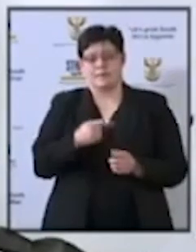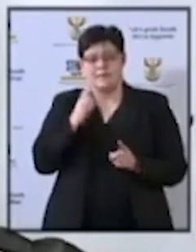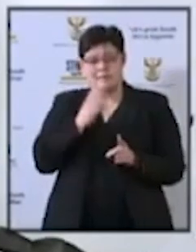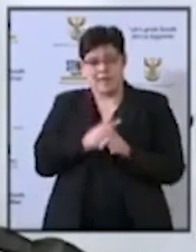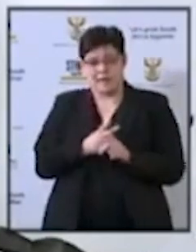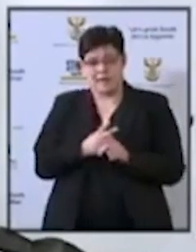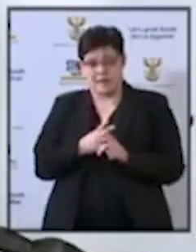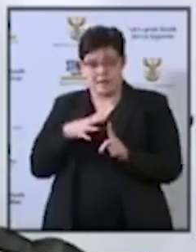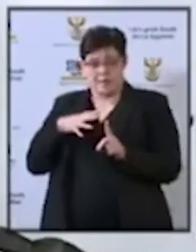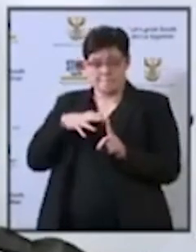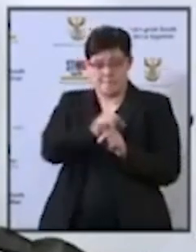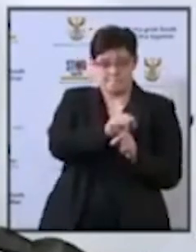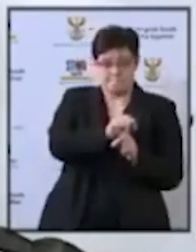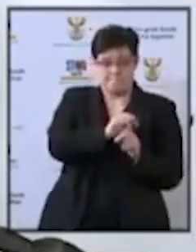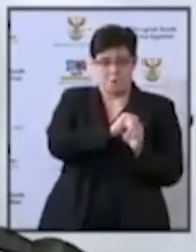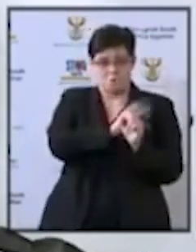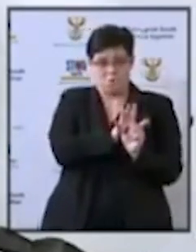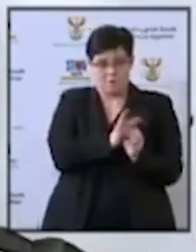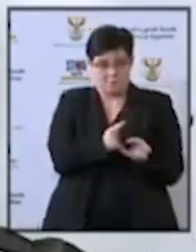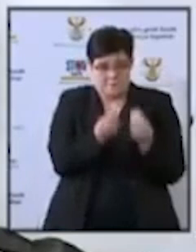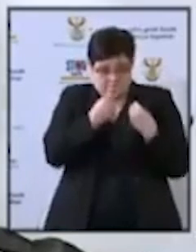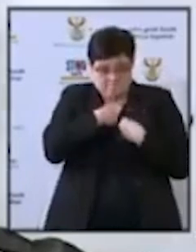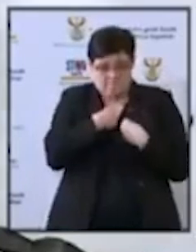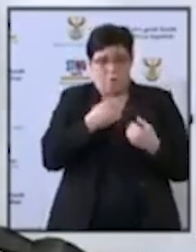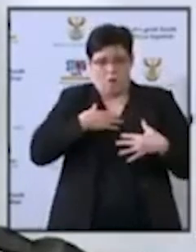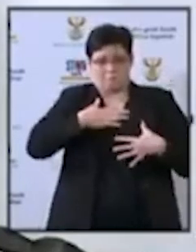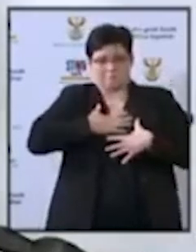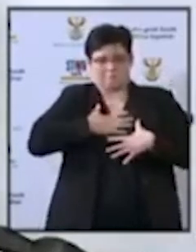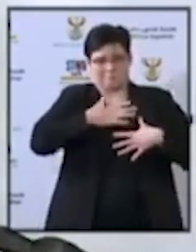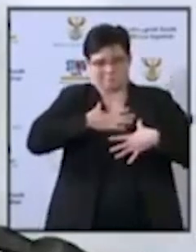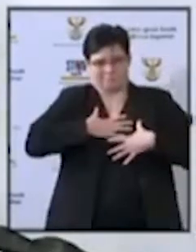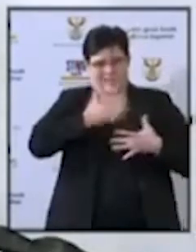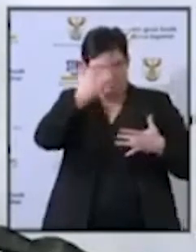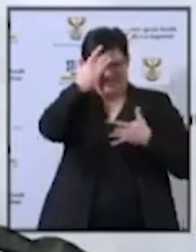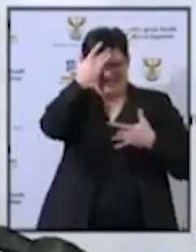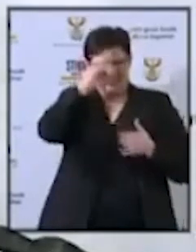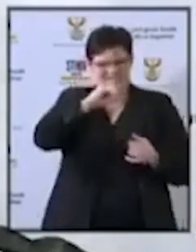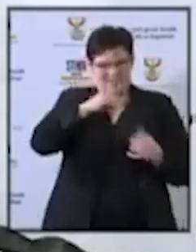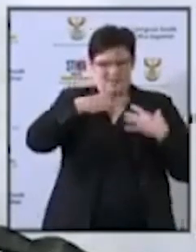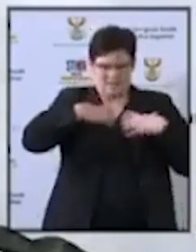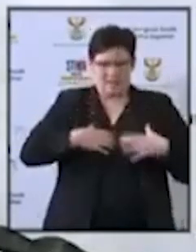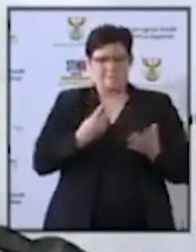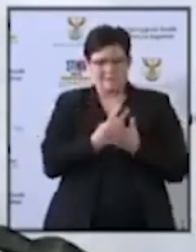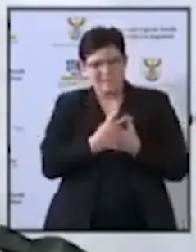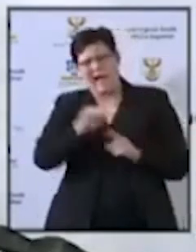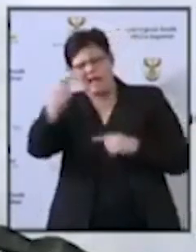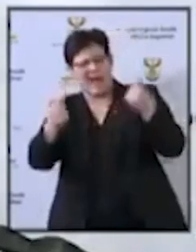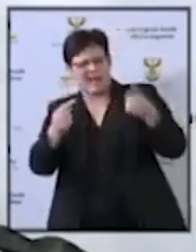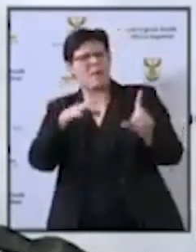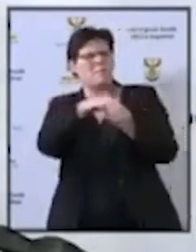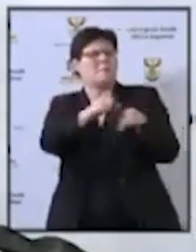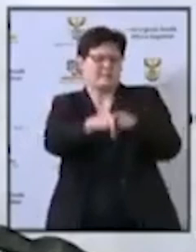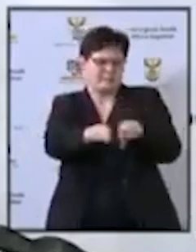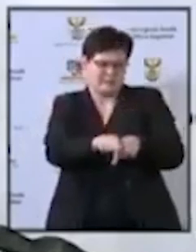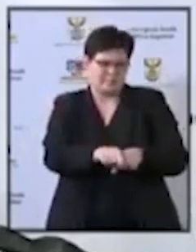as it is a respiratory, though it affects other diseases, other